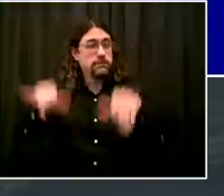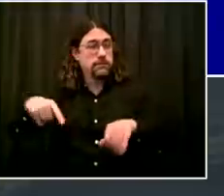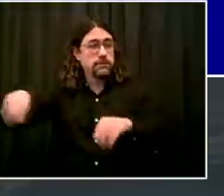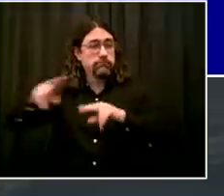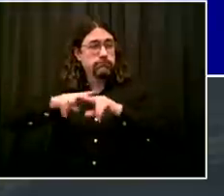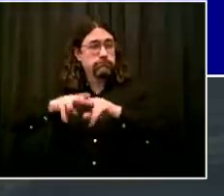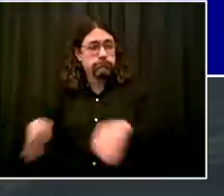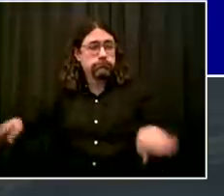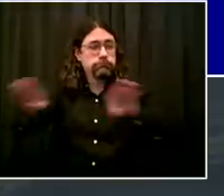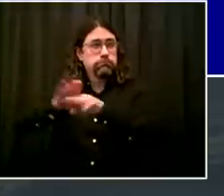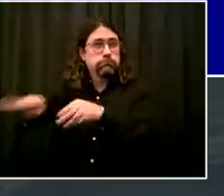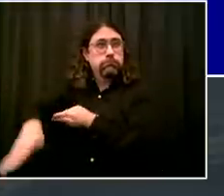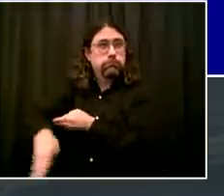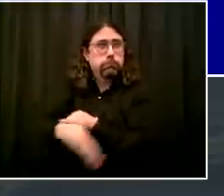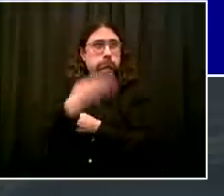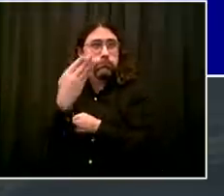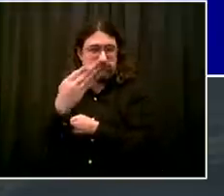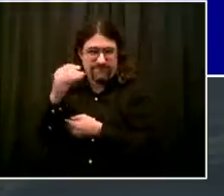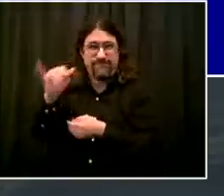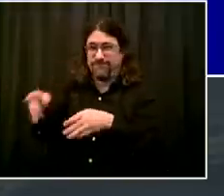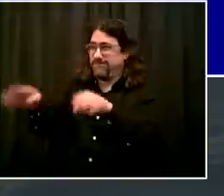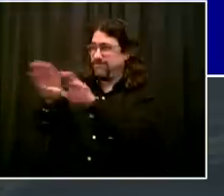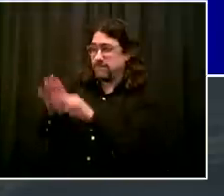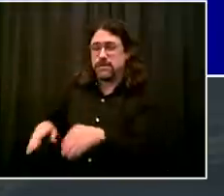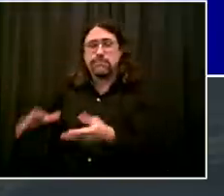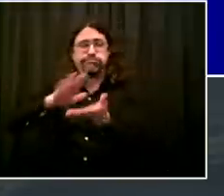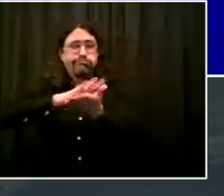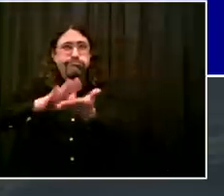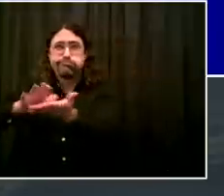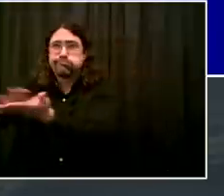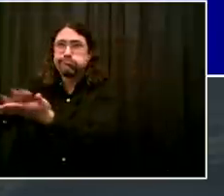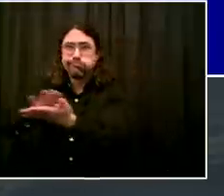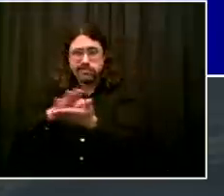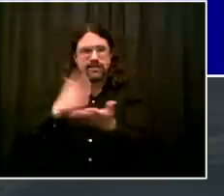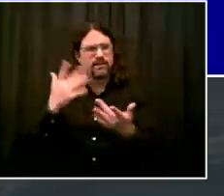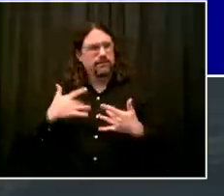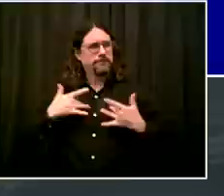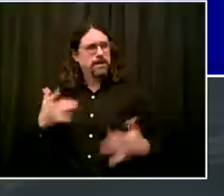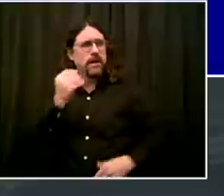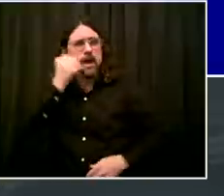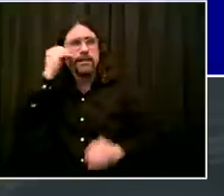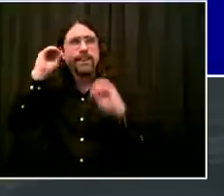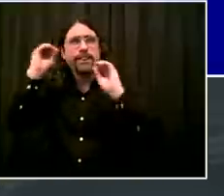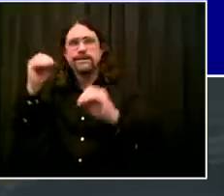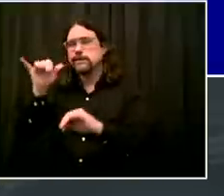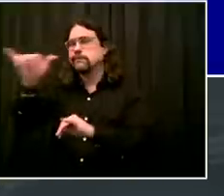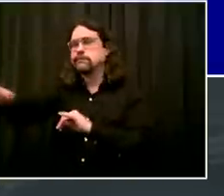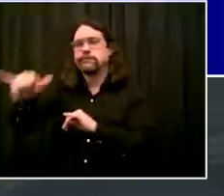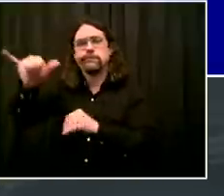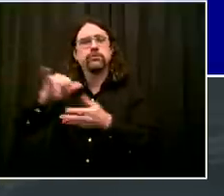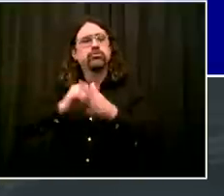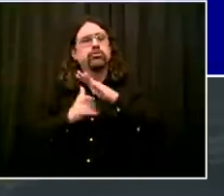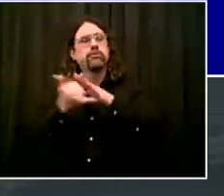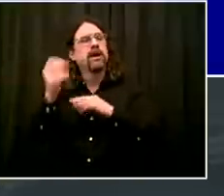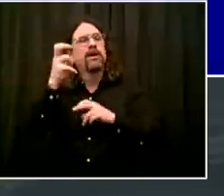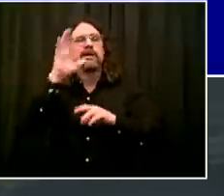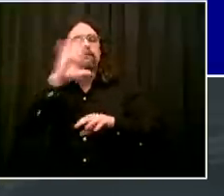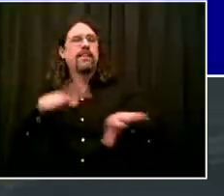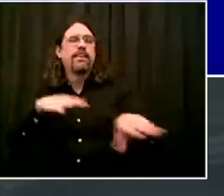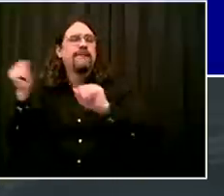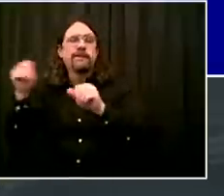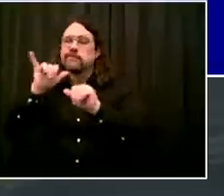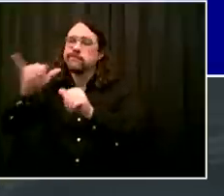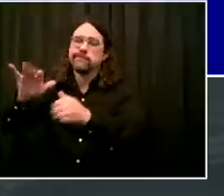folks just staying on the subways and not connecting with services and shelter. And we have been working together